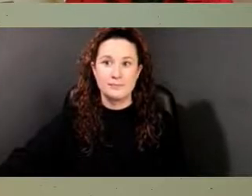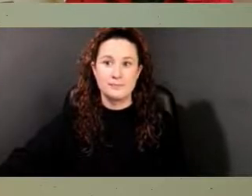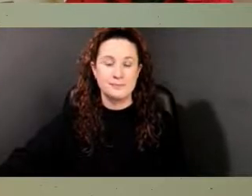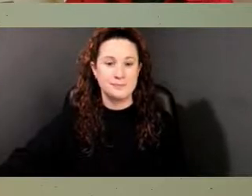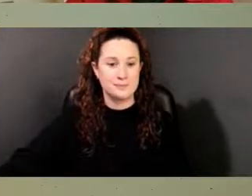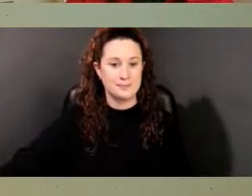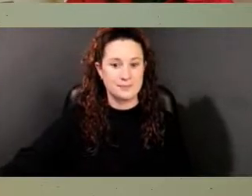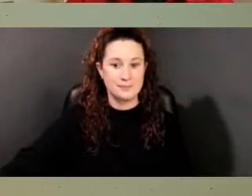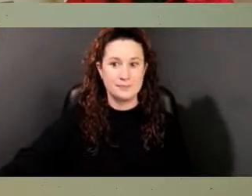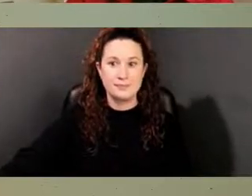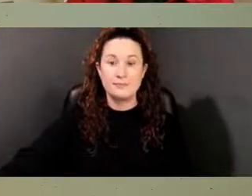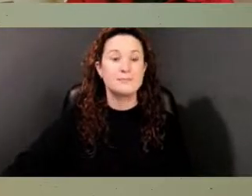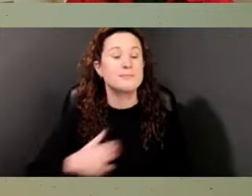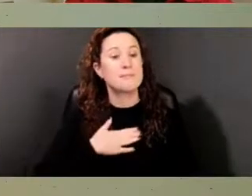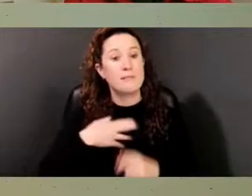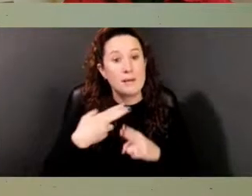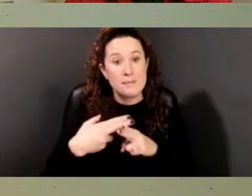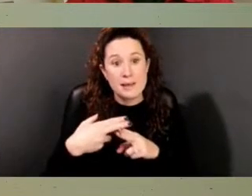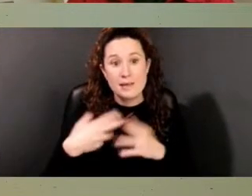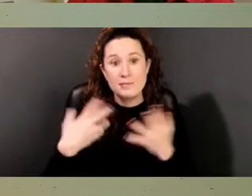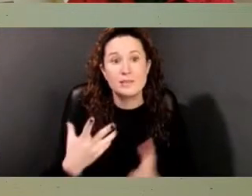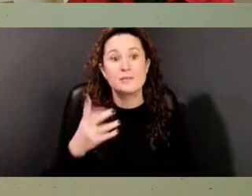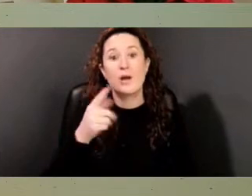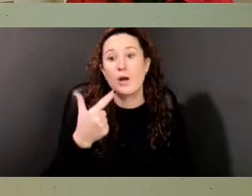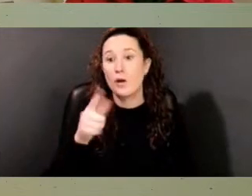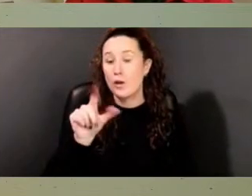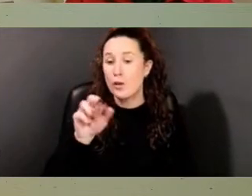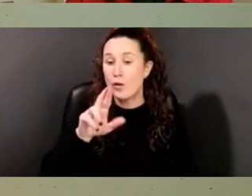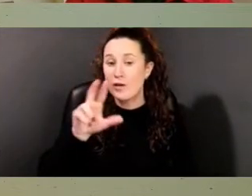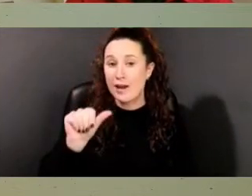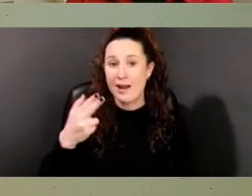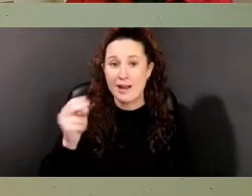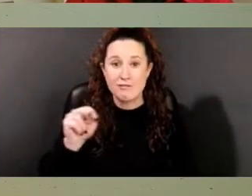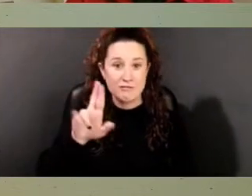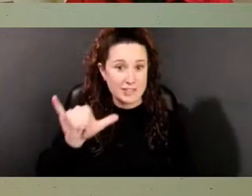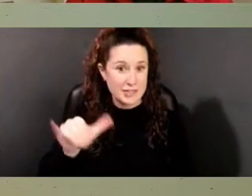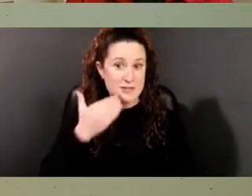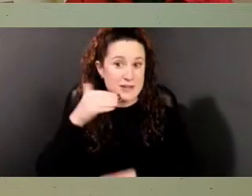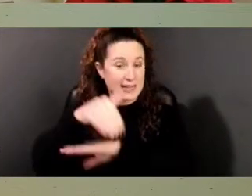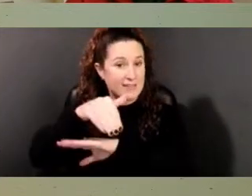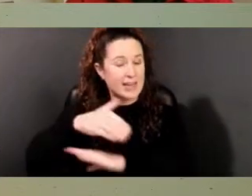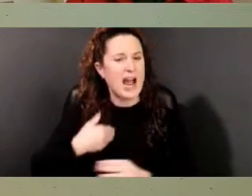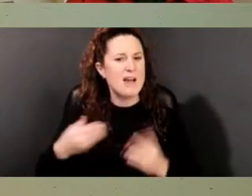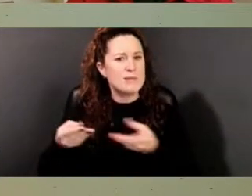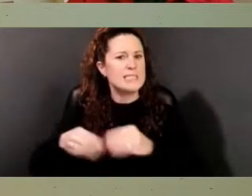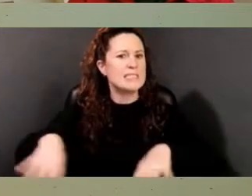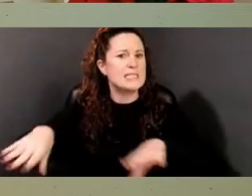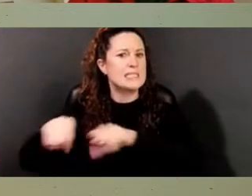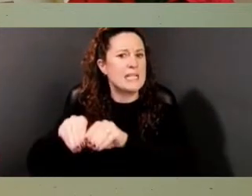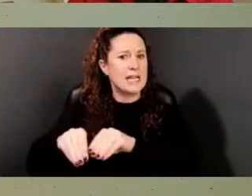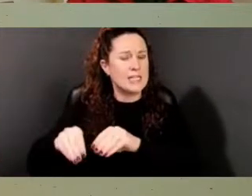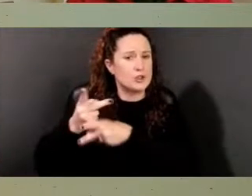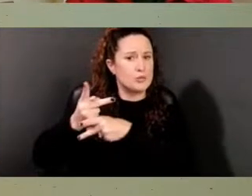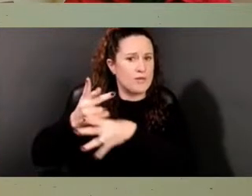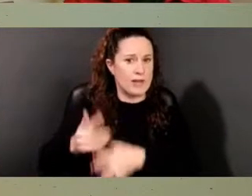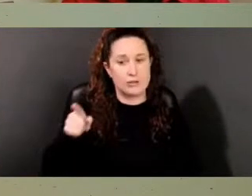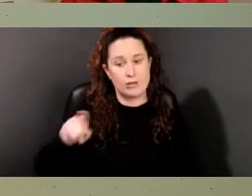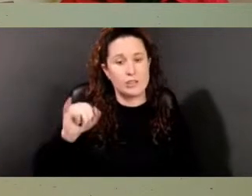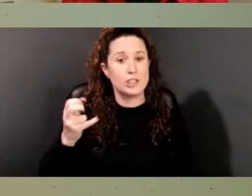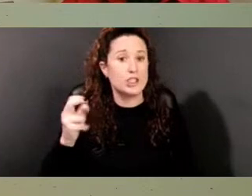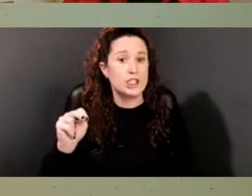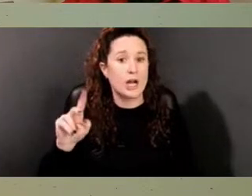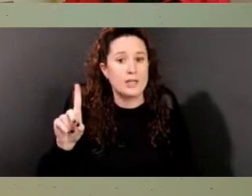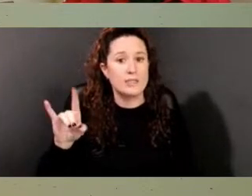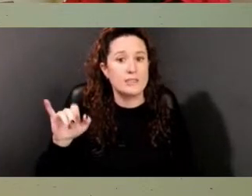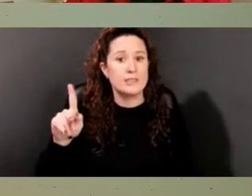So, my name is Gloria Henry. Good evening. I'm the site supervisor at the John Dickinson Plantation, which is an